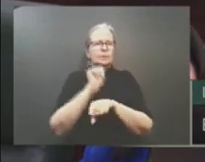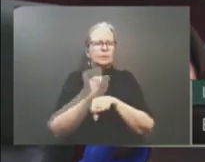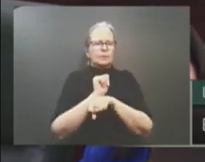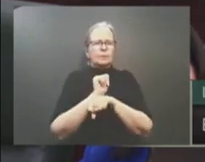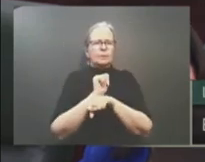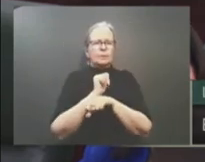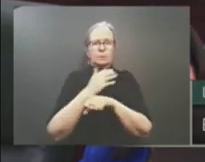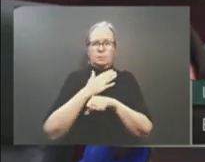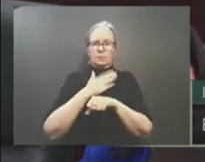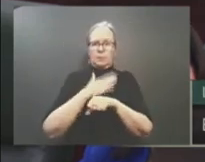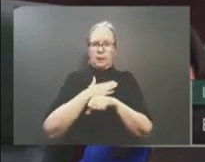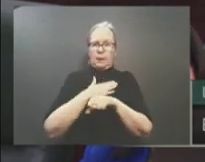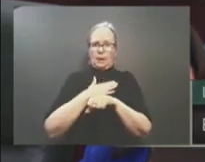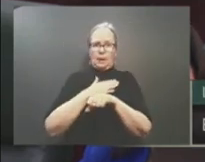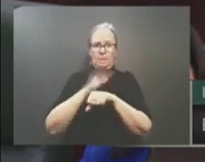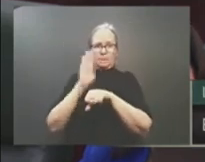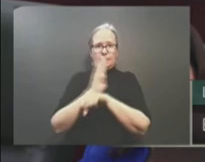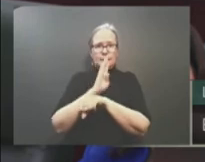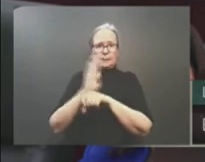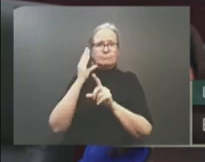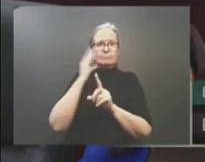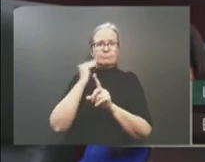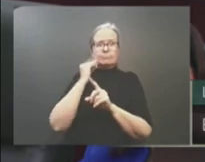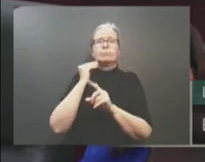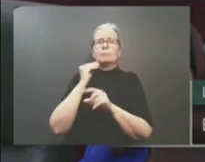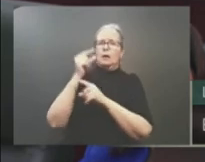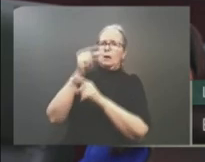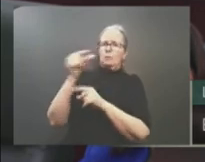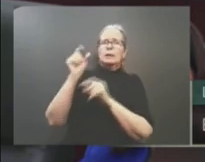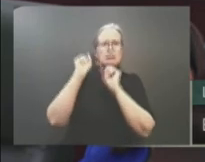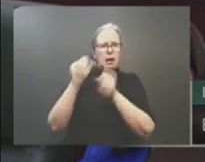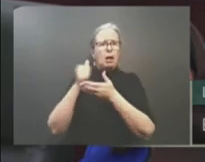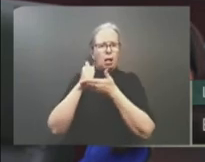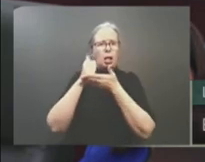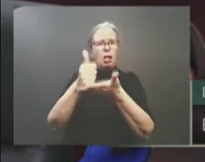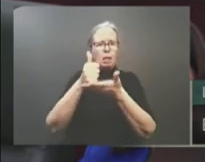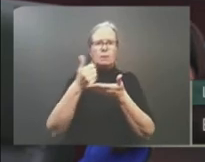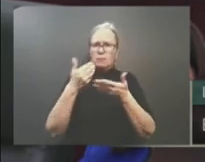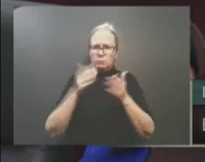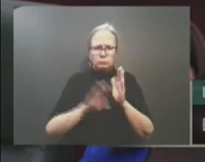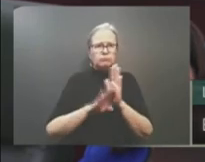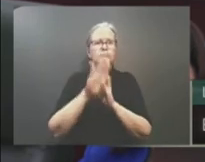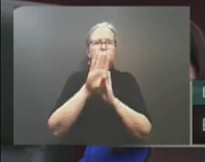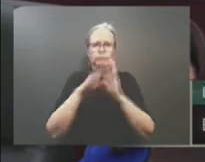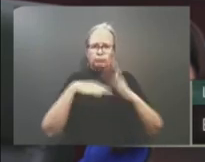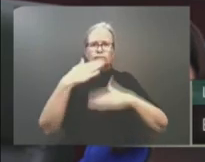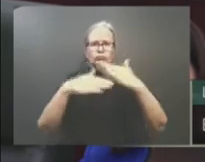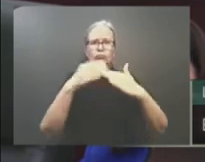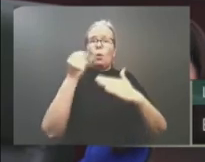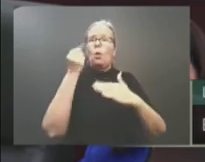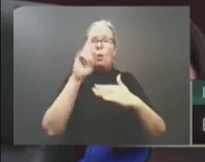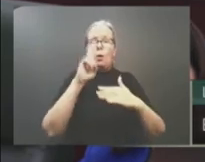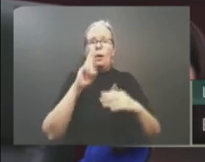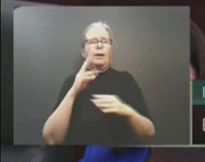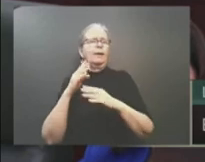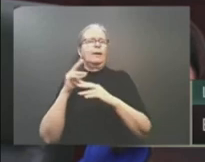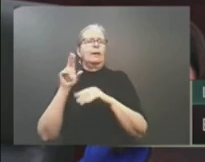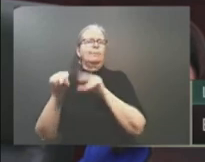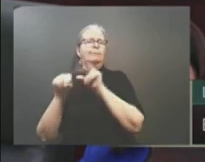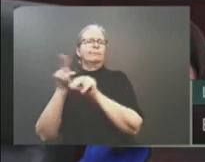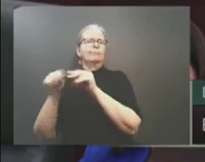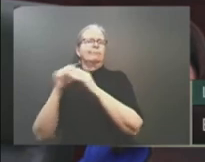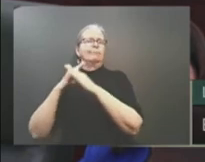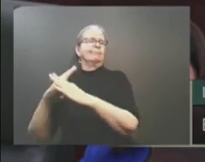help or hinder progress. Get in the way or get out of the way. It's an attitude, Mr. Speaker, and it matters to investors.